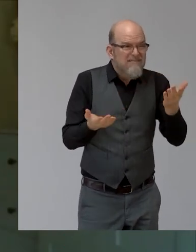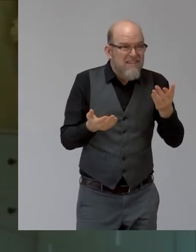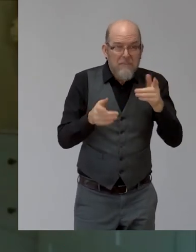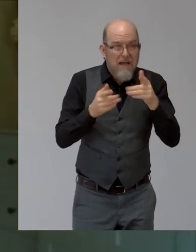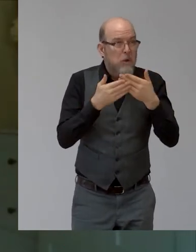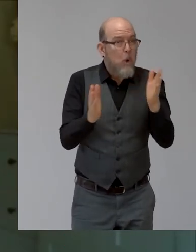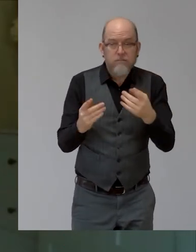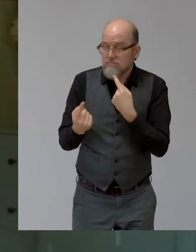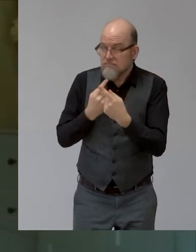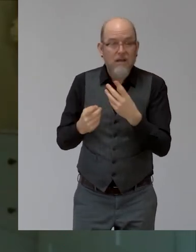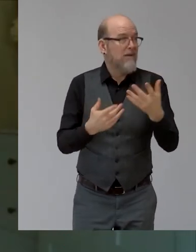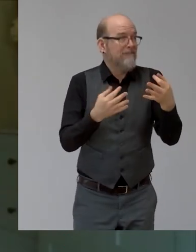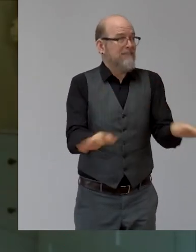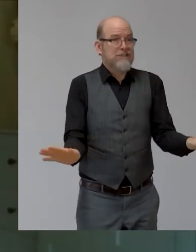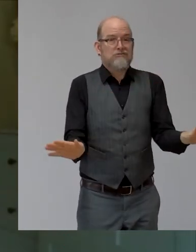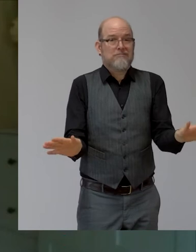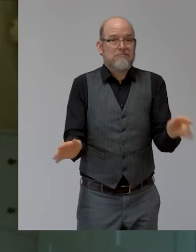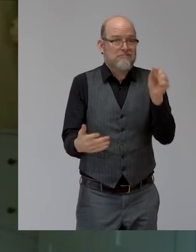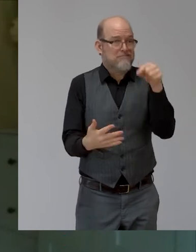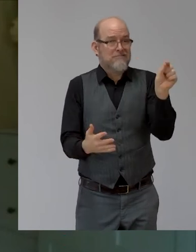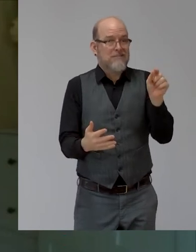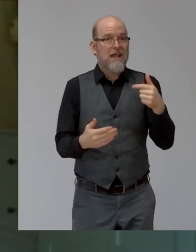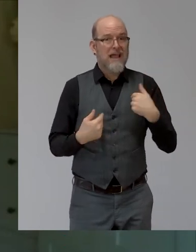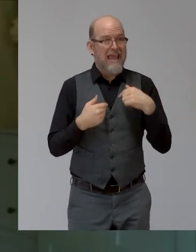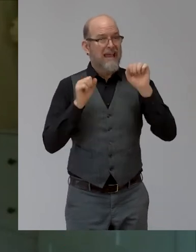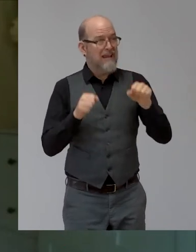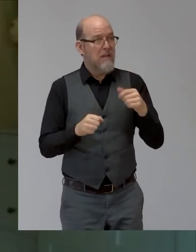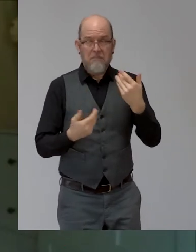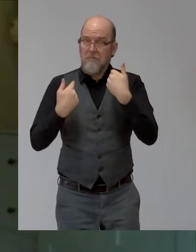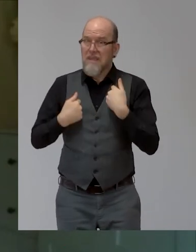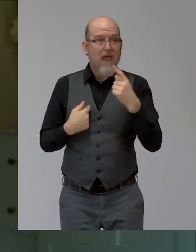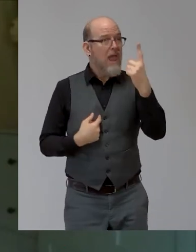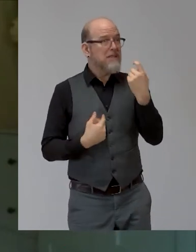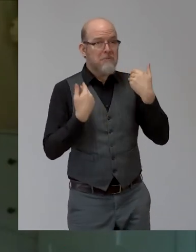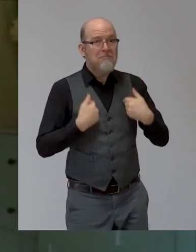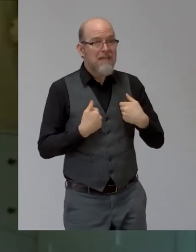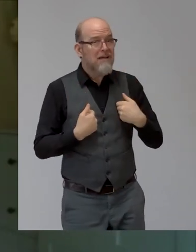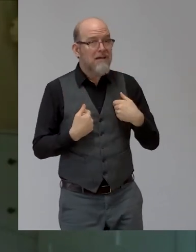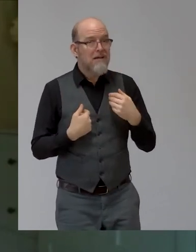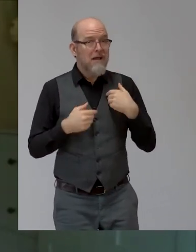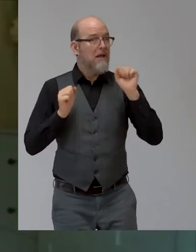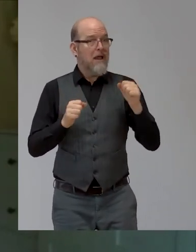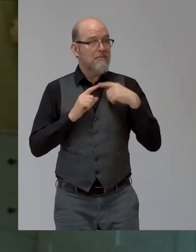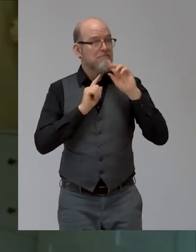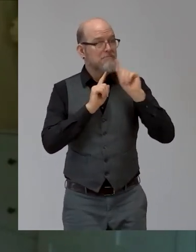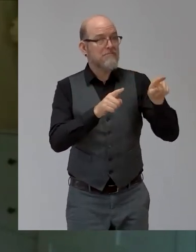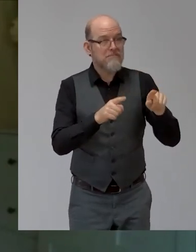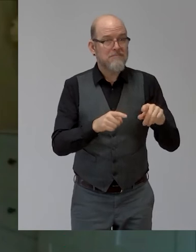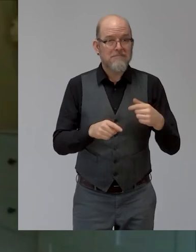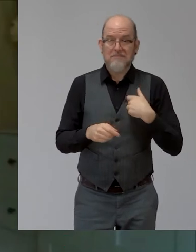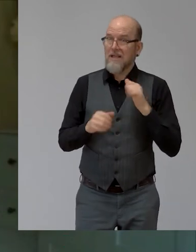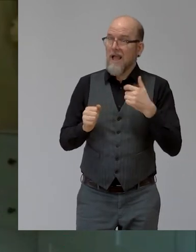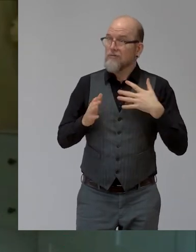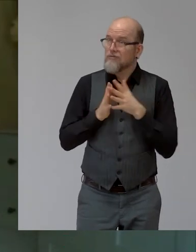people like me, I mean, I, you know, I've got a view on disability, obviously I've got maybe quite a lot of credibility to talk about it because I'm clearly disabled